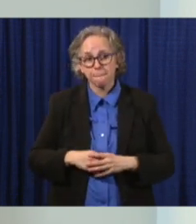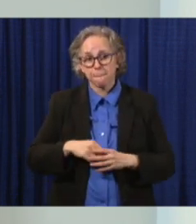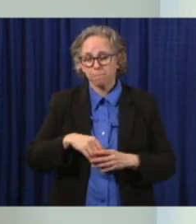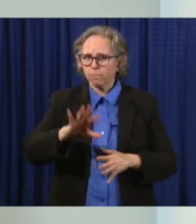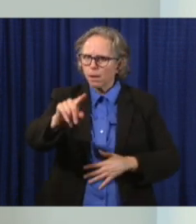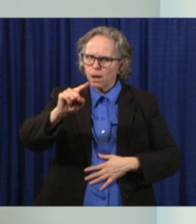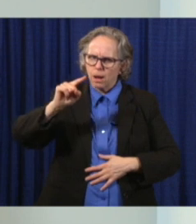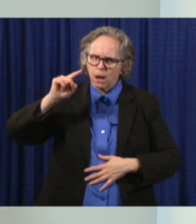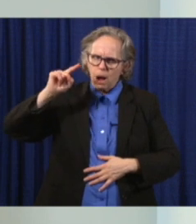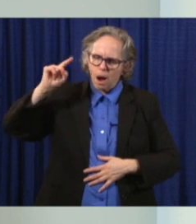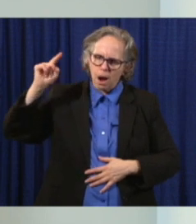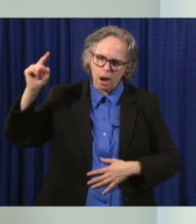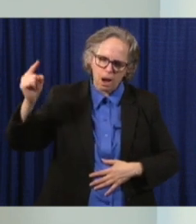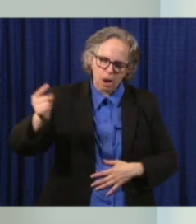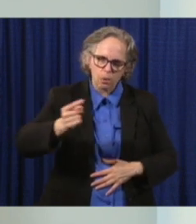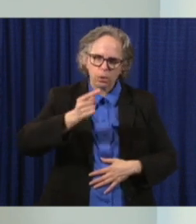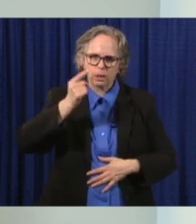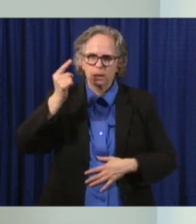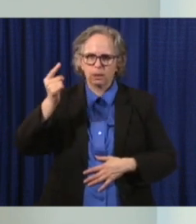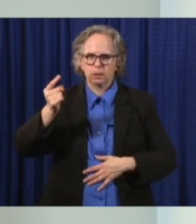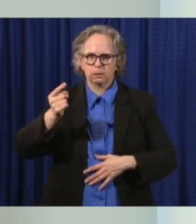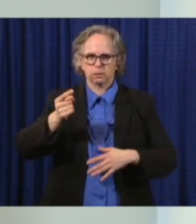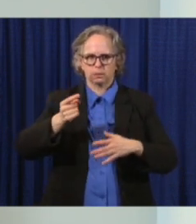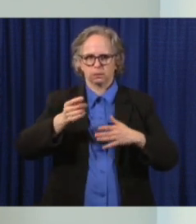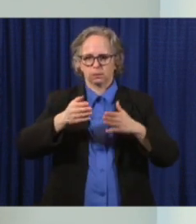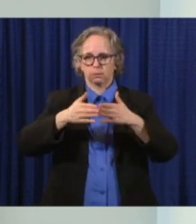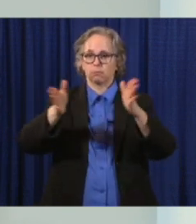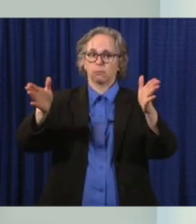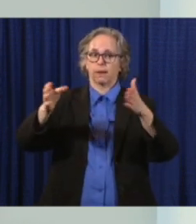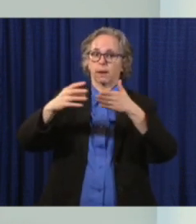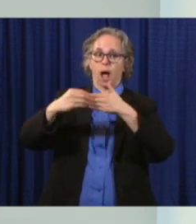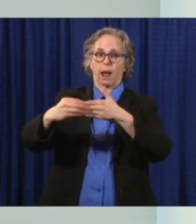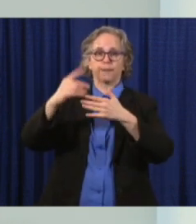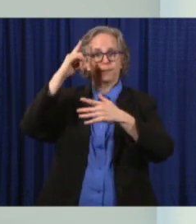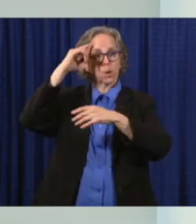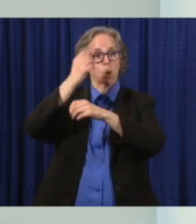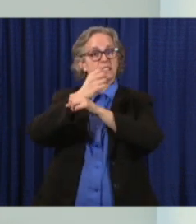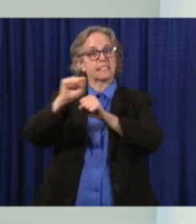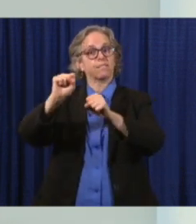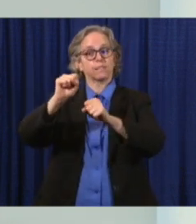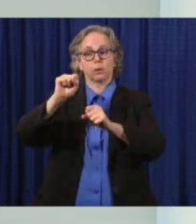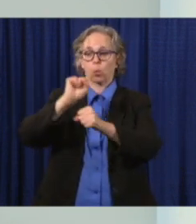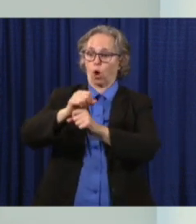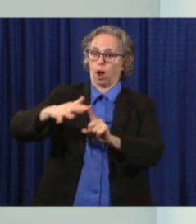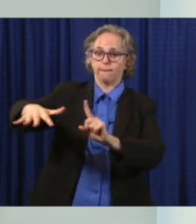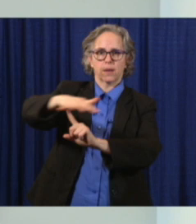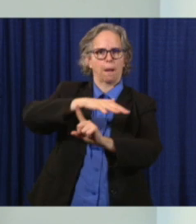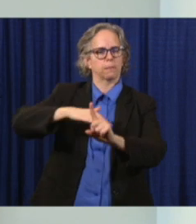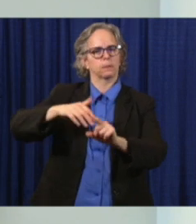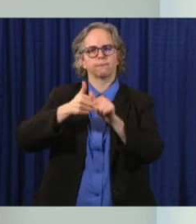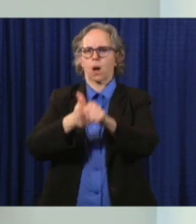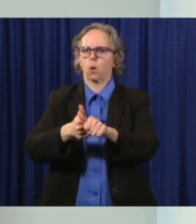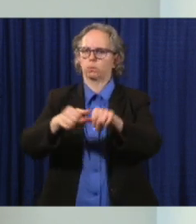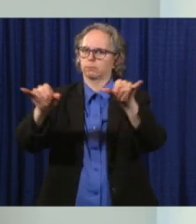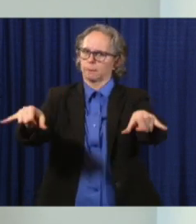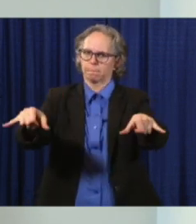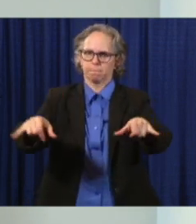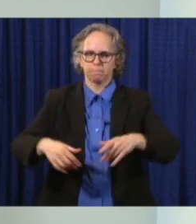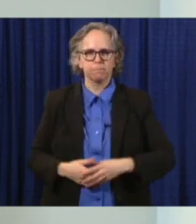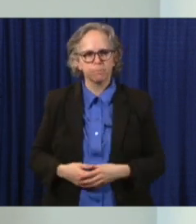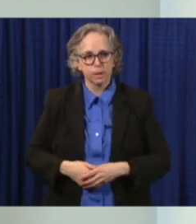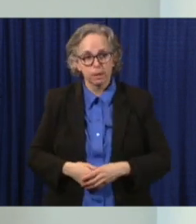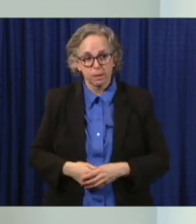workplace environments. That guidance on pools will be made available later today on the coronavirus